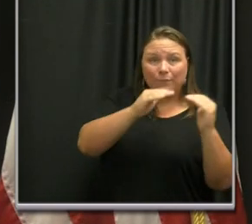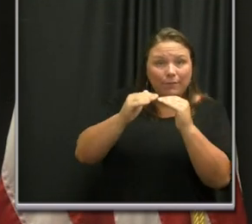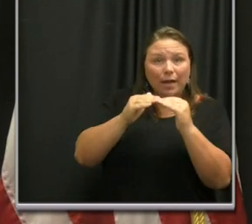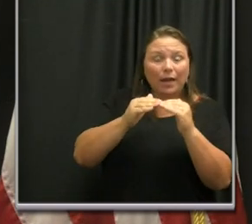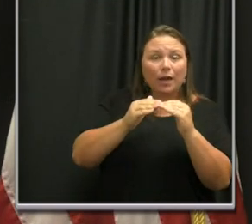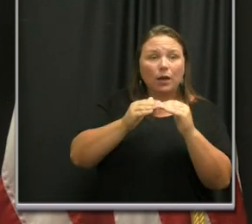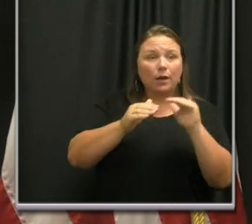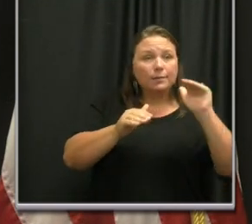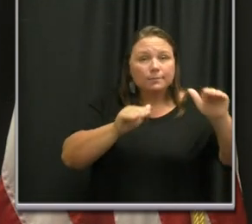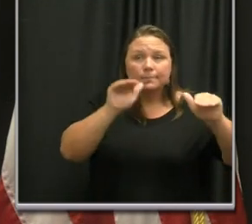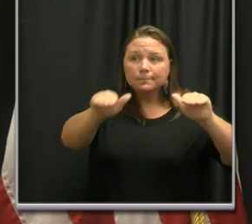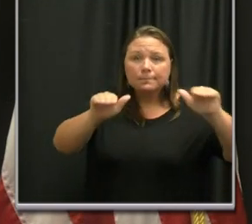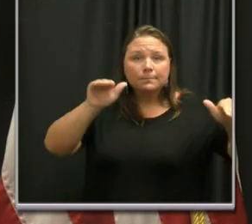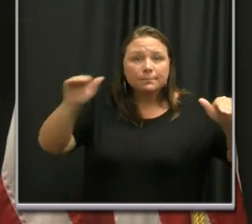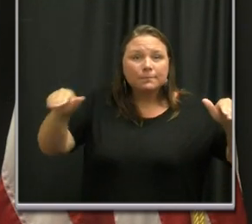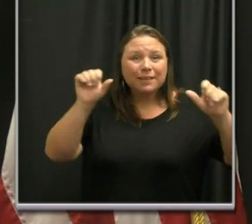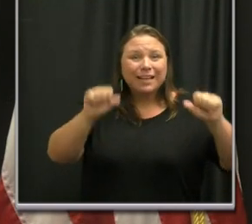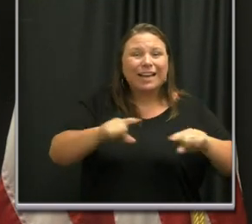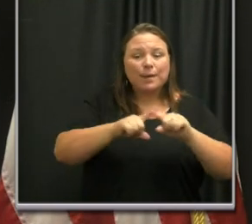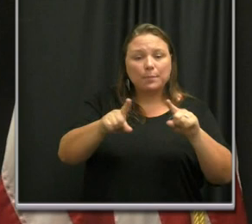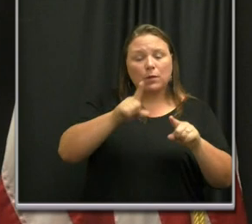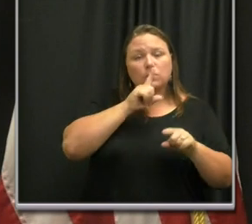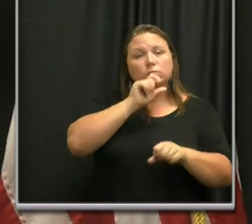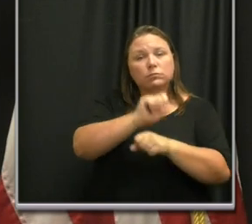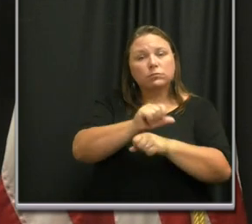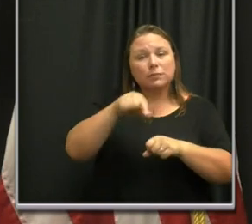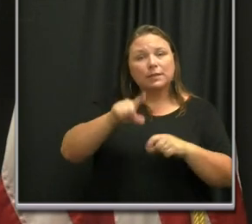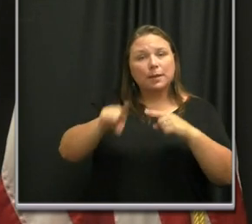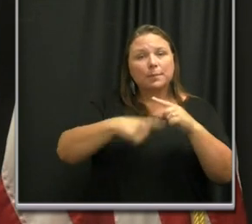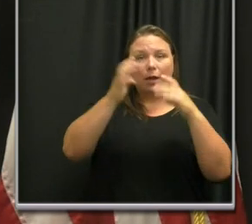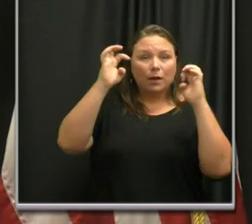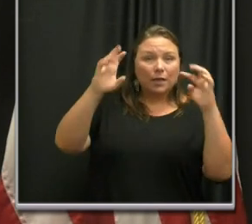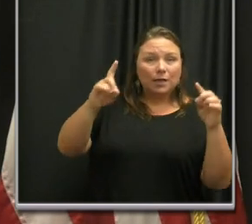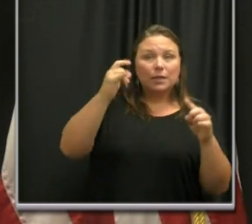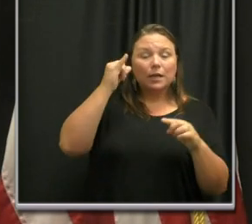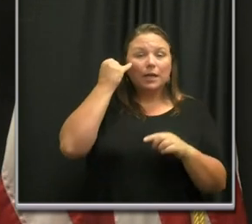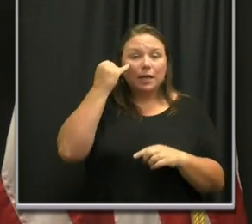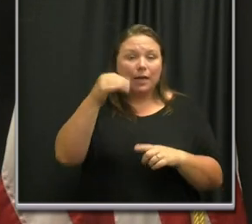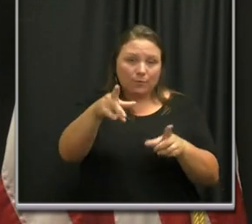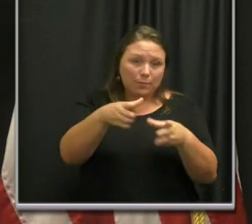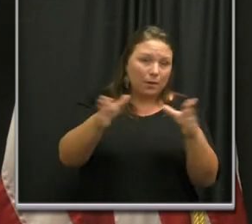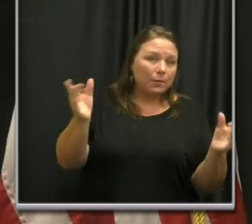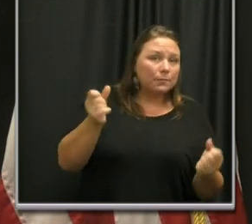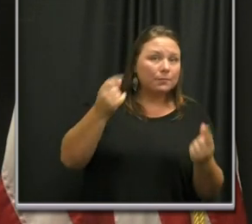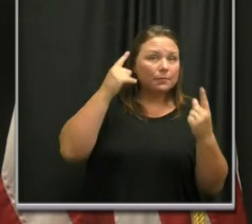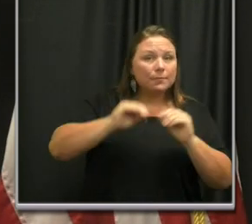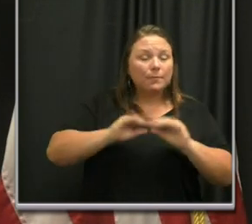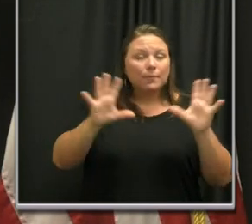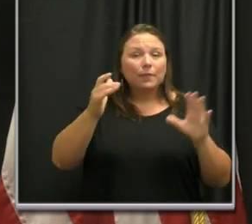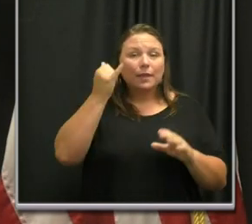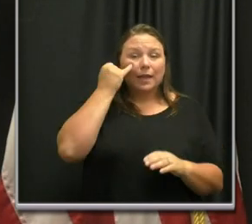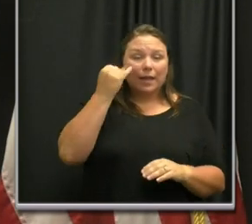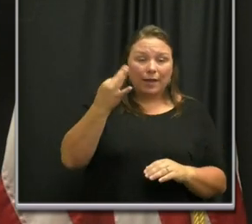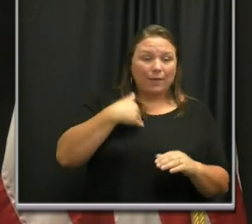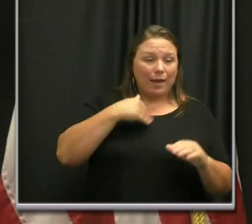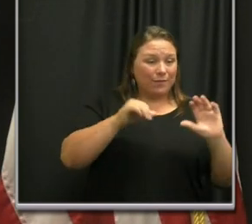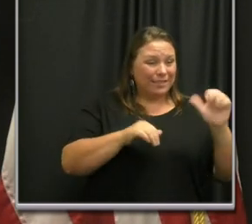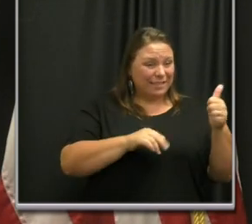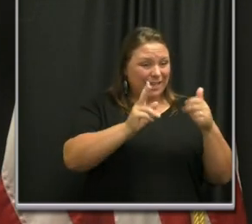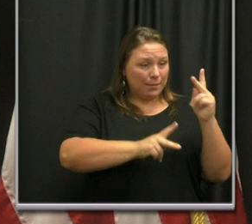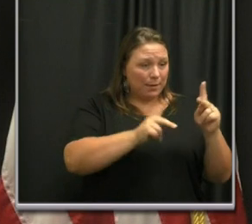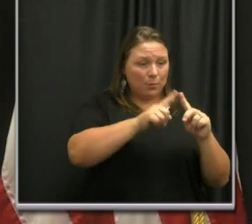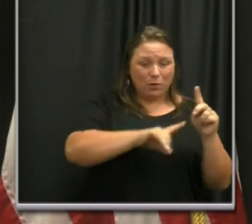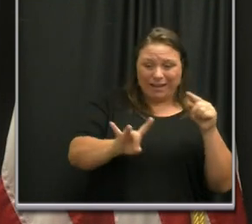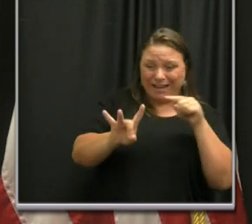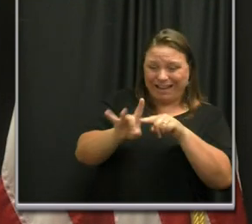and we can point out to people, but primarily this is about education. And when the public understands that if eight out of ten people start wearing